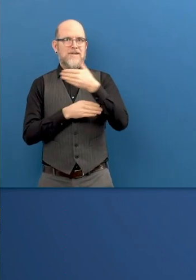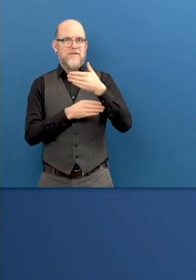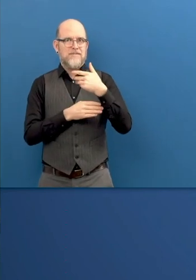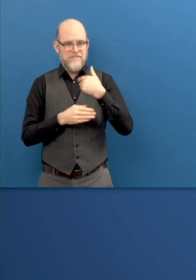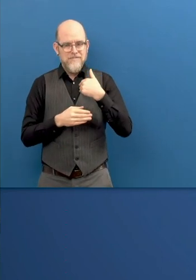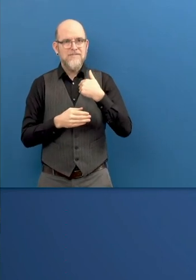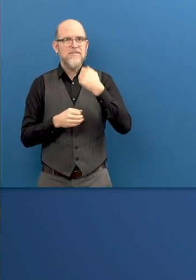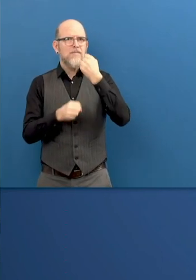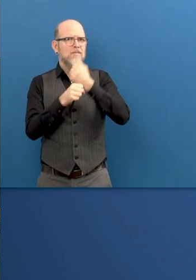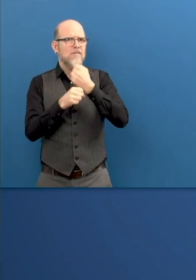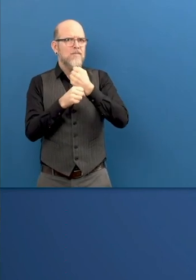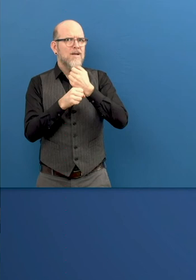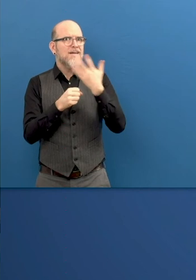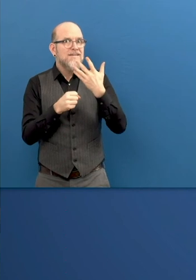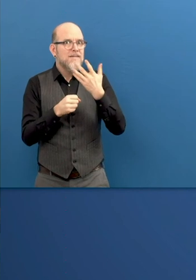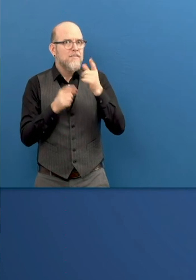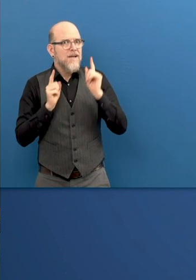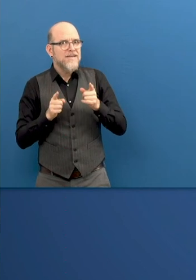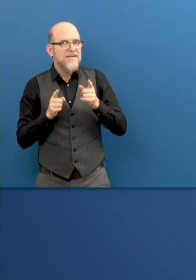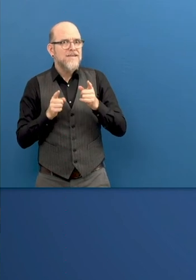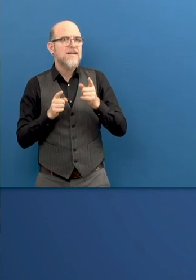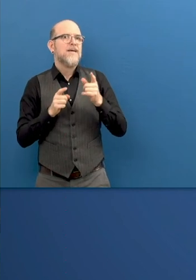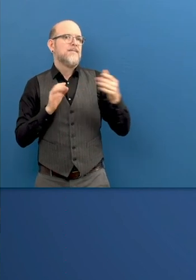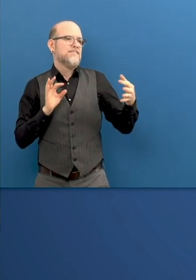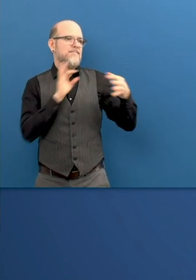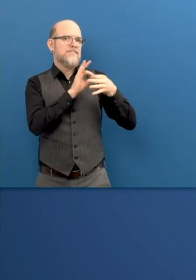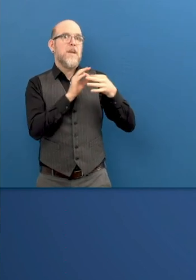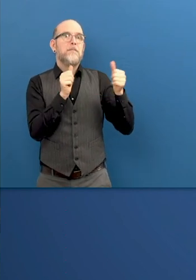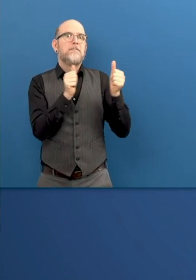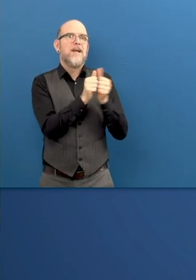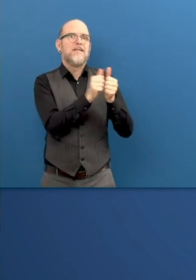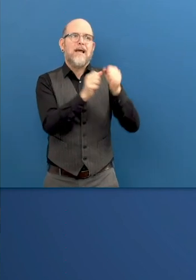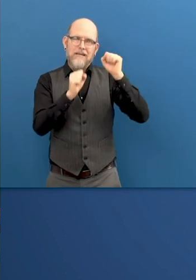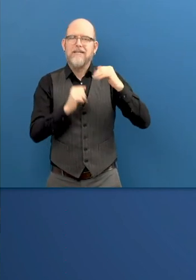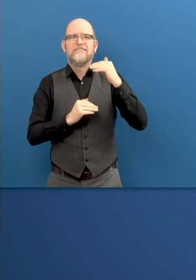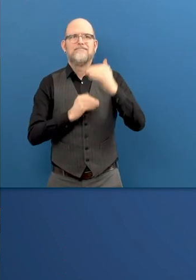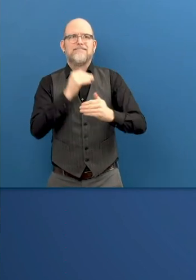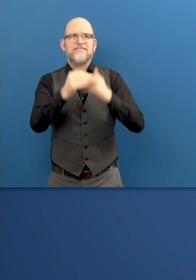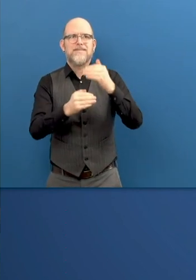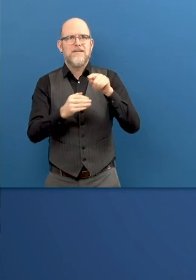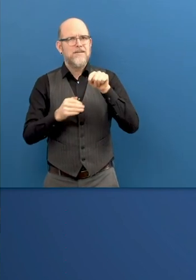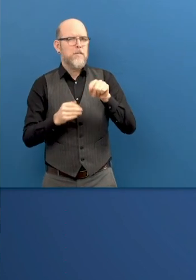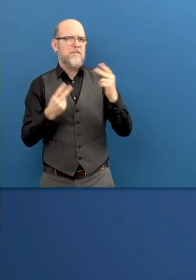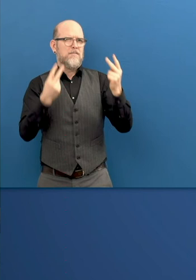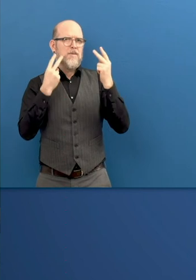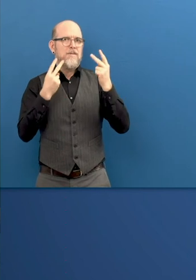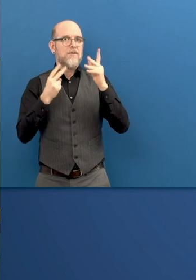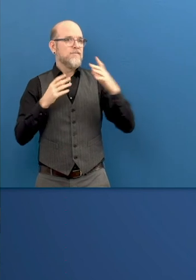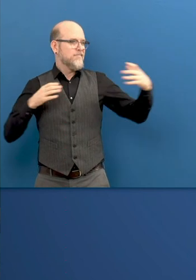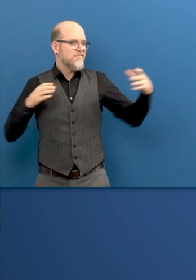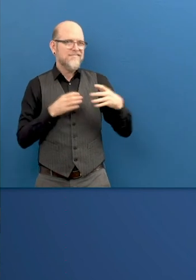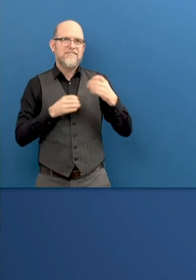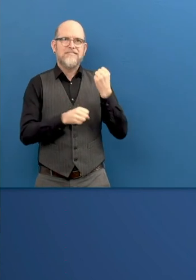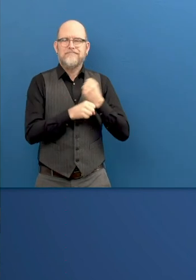together with, you know, government agencies, with entities, with NGOs,